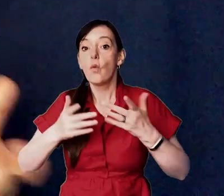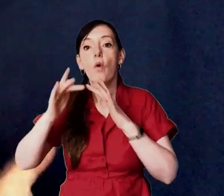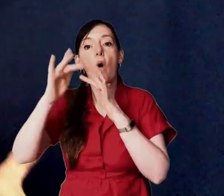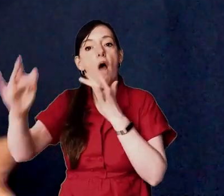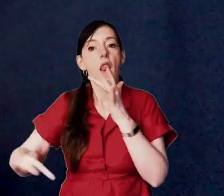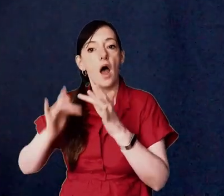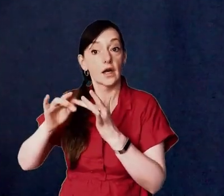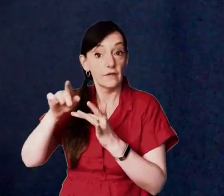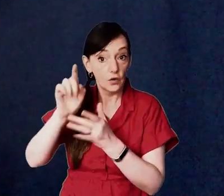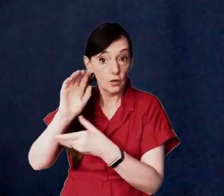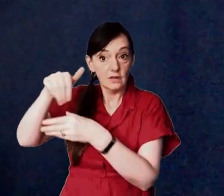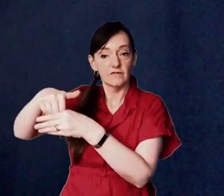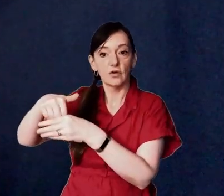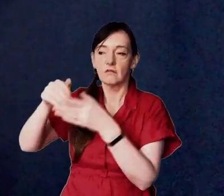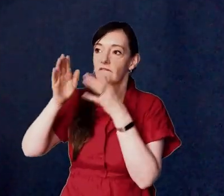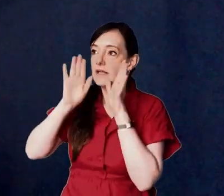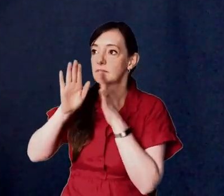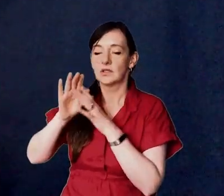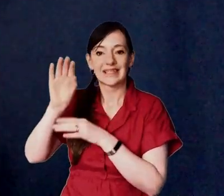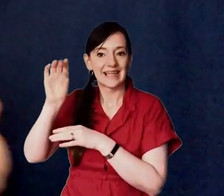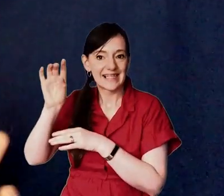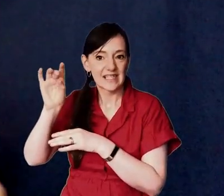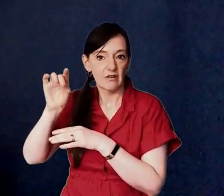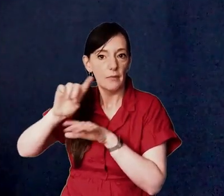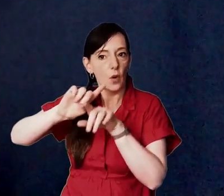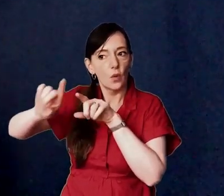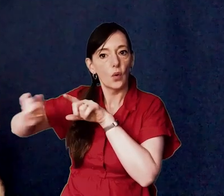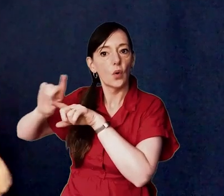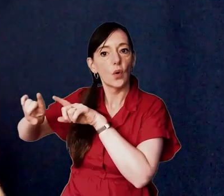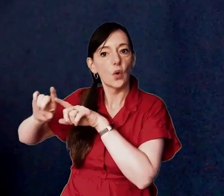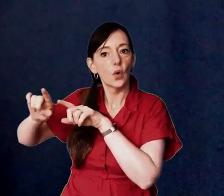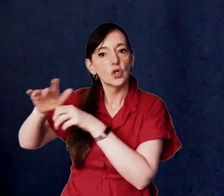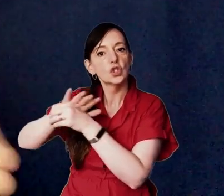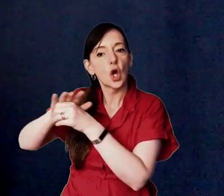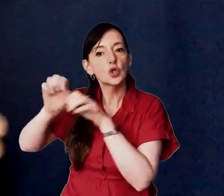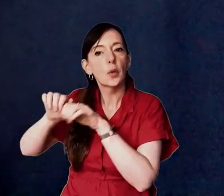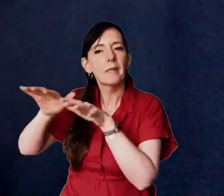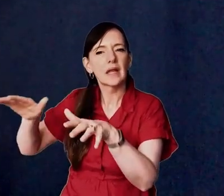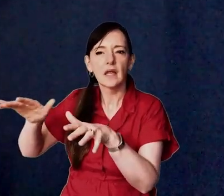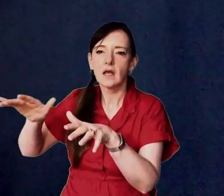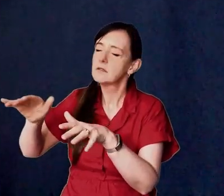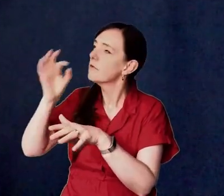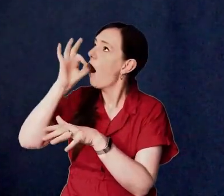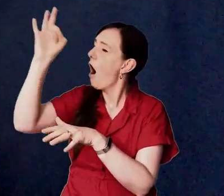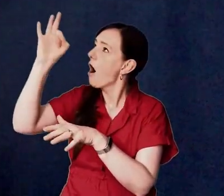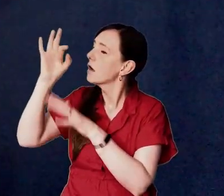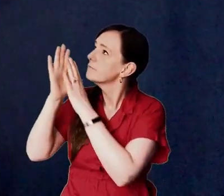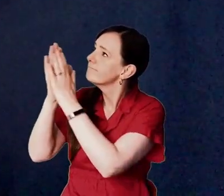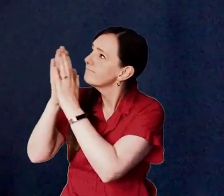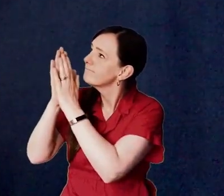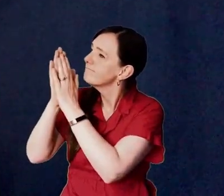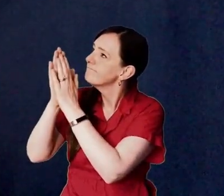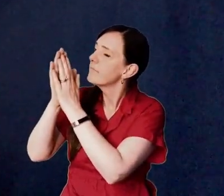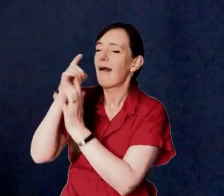fourthly do it online if you're on social media facebook or instagram one of those platforms be really prayerful and intentional